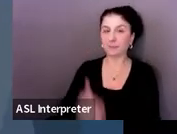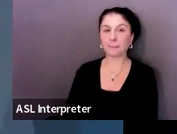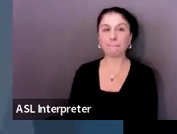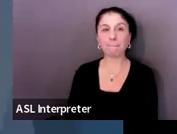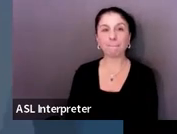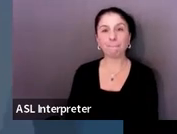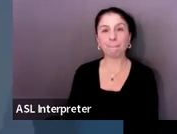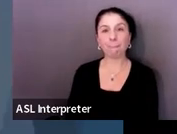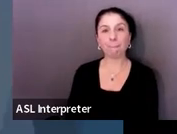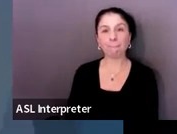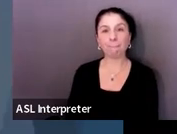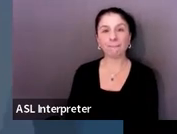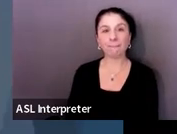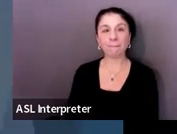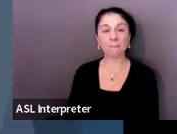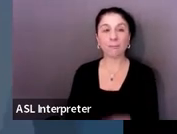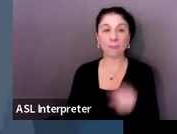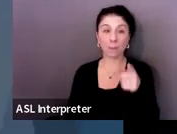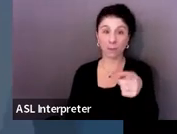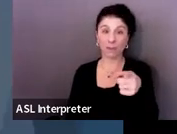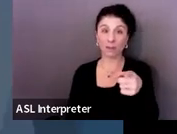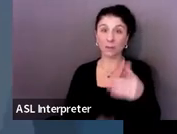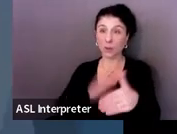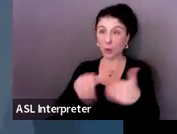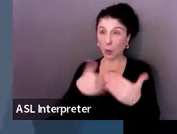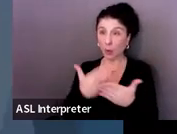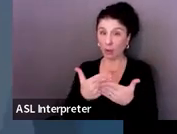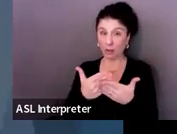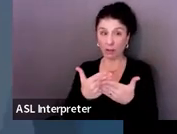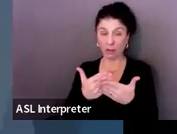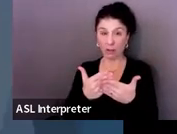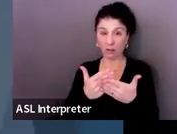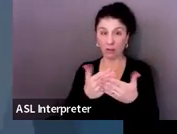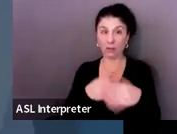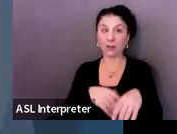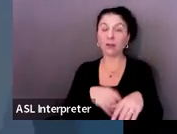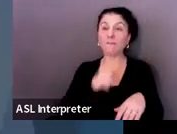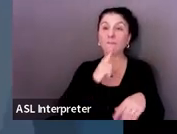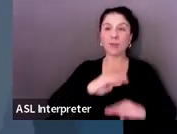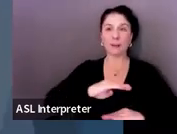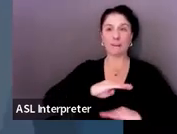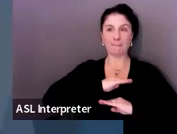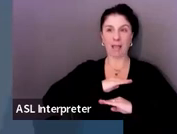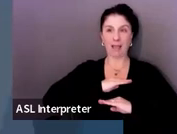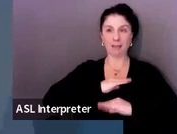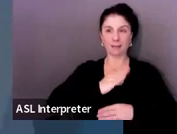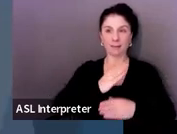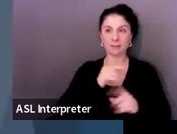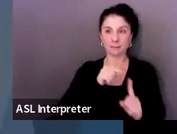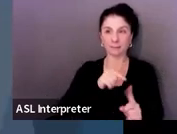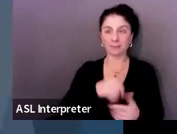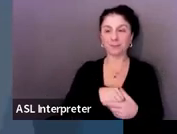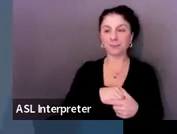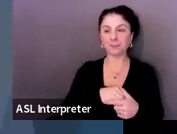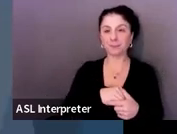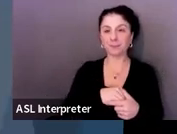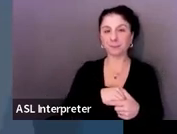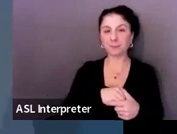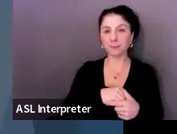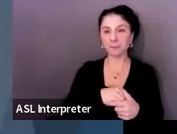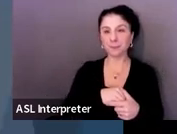So these are all of the things we look at for compliance. And as